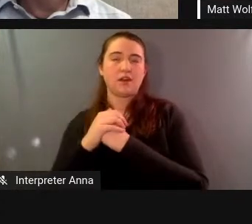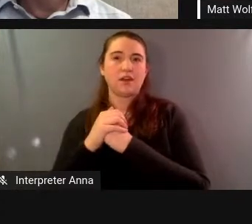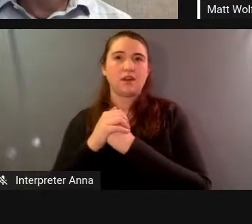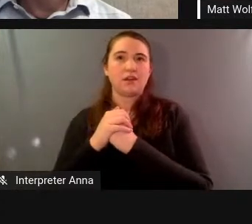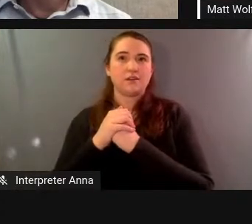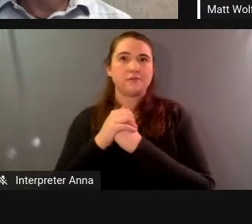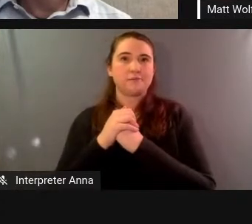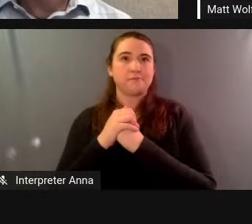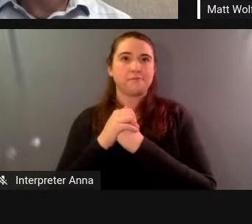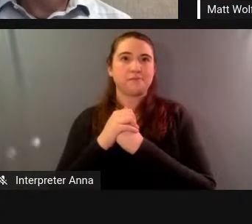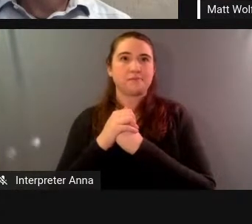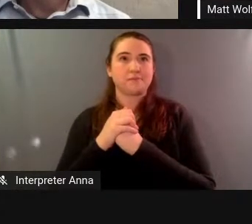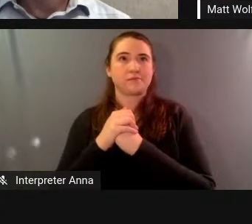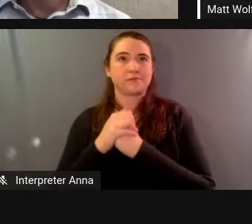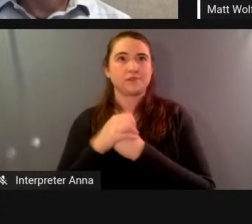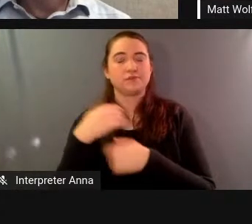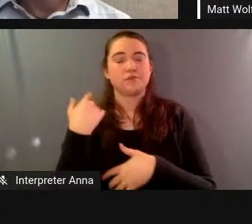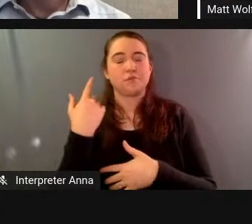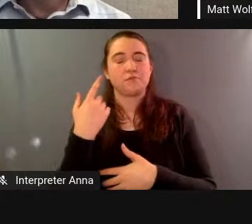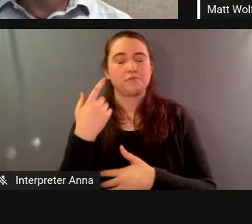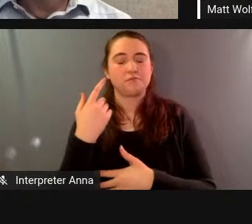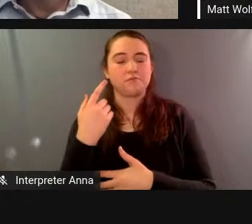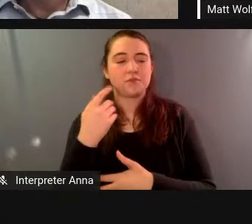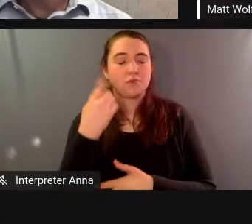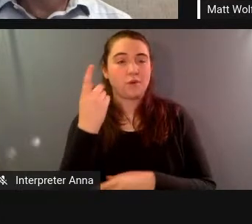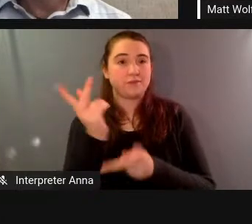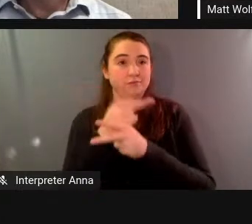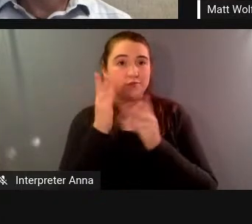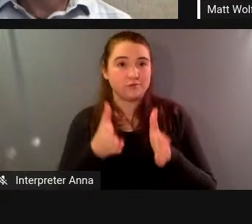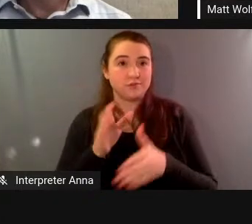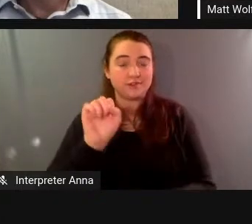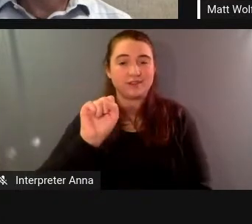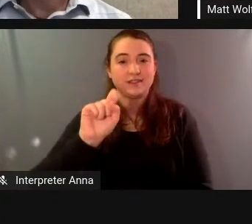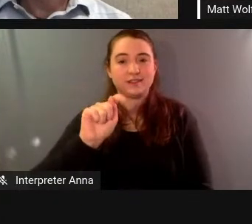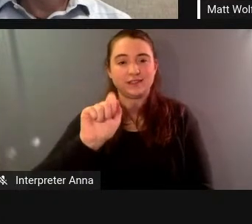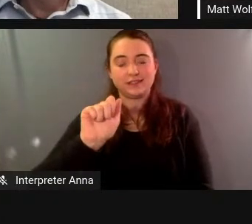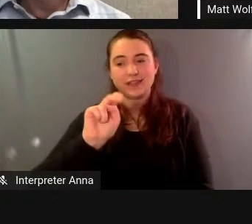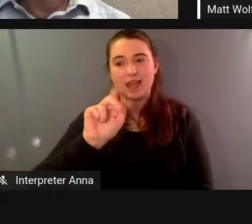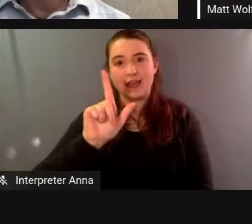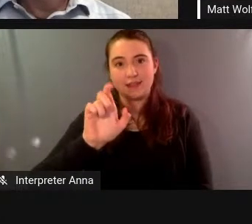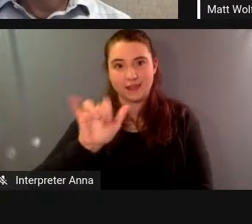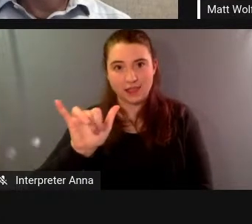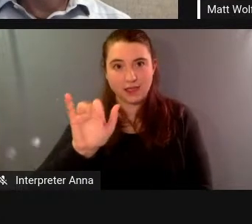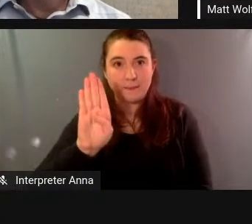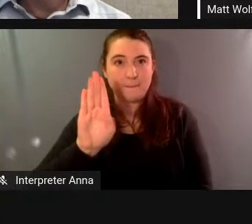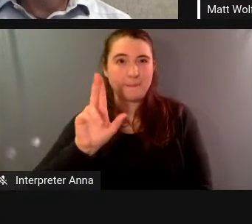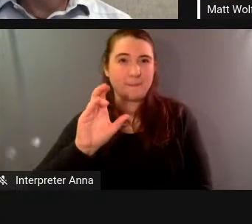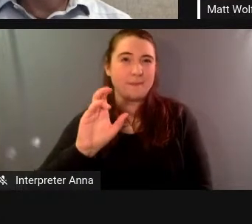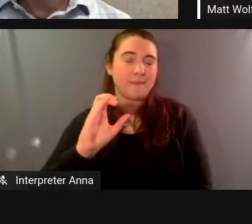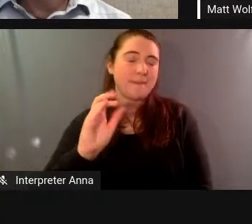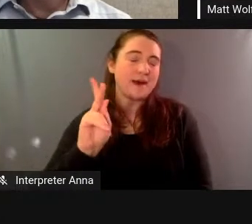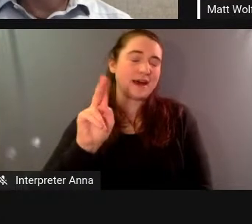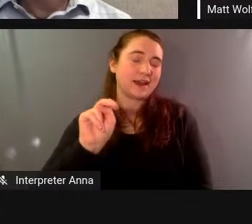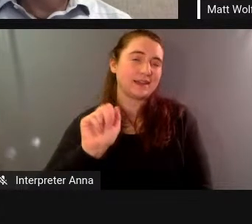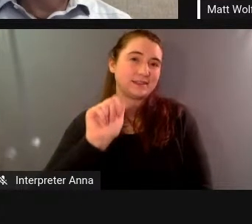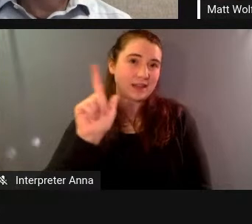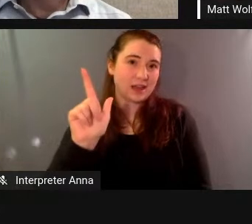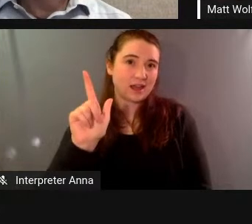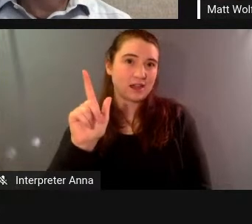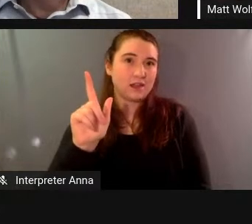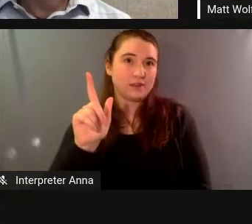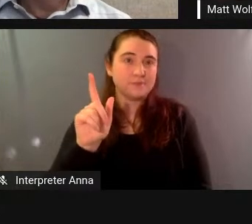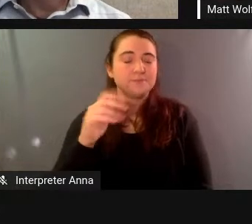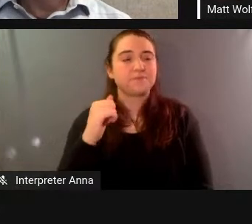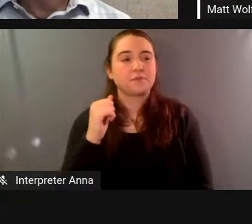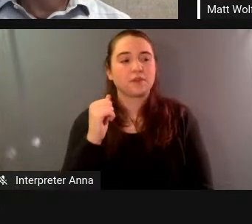who's a long-term friend and one of the producers of these film and sally and i took these people in their you know in